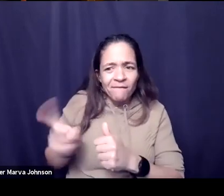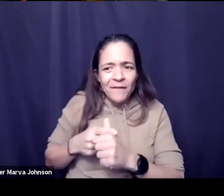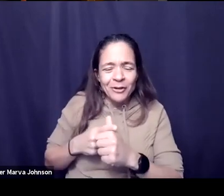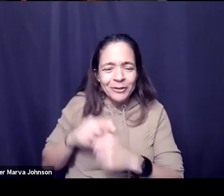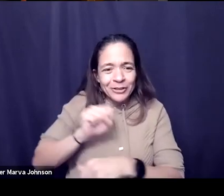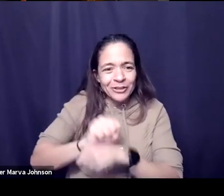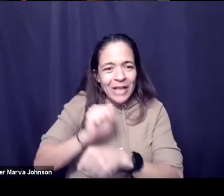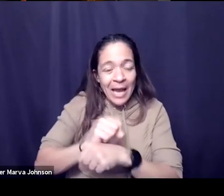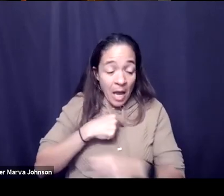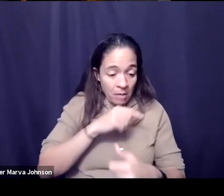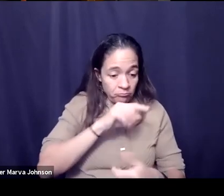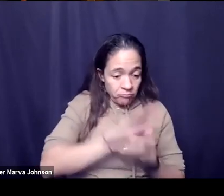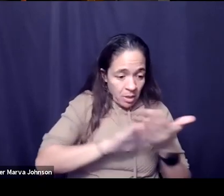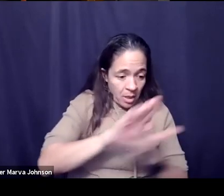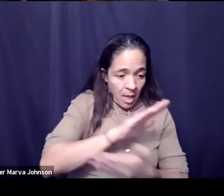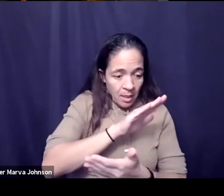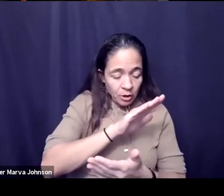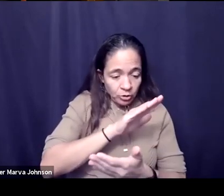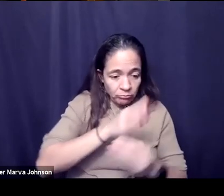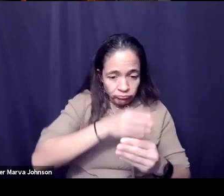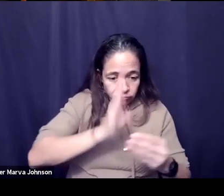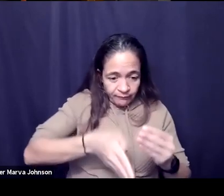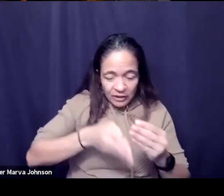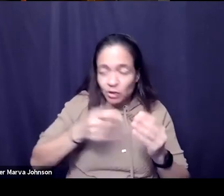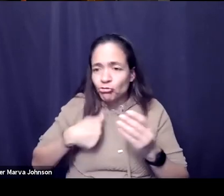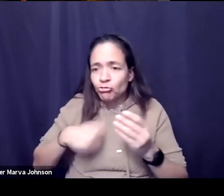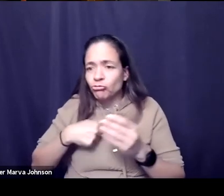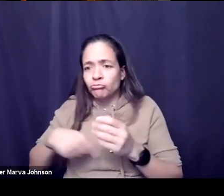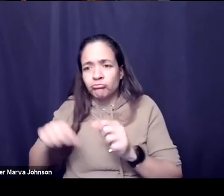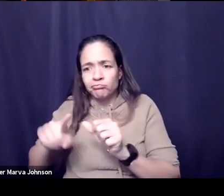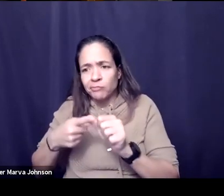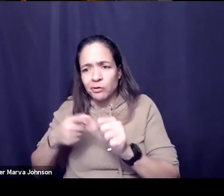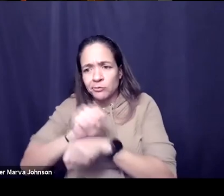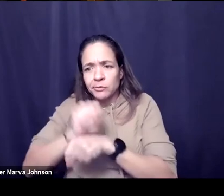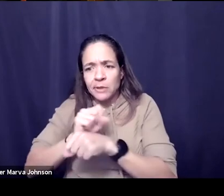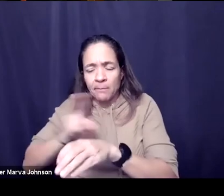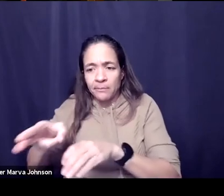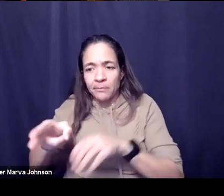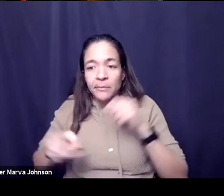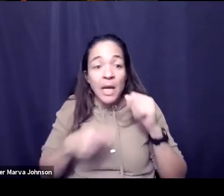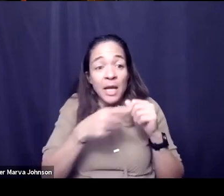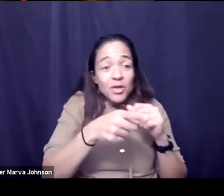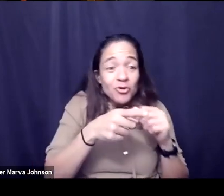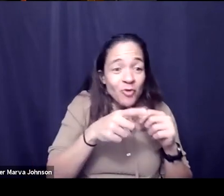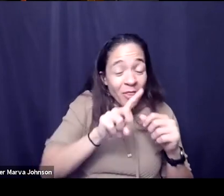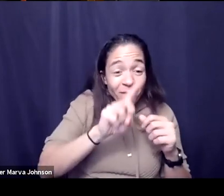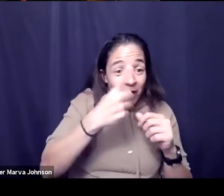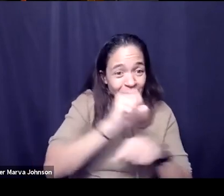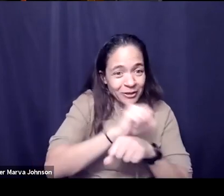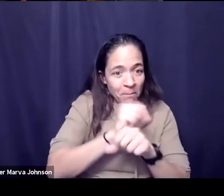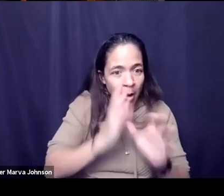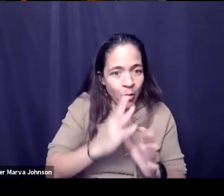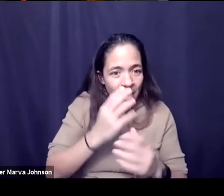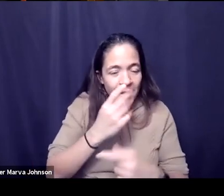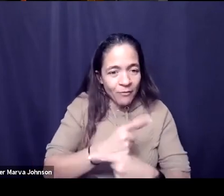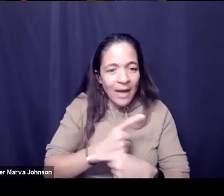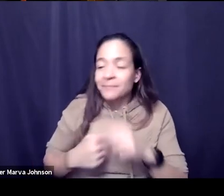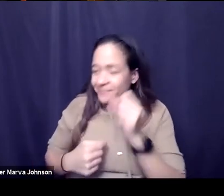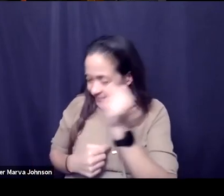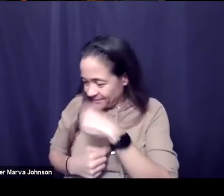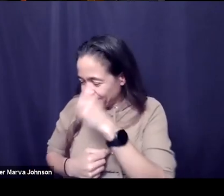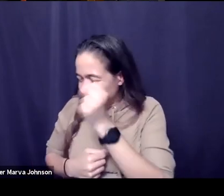um i had this and you were employee number one right i was employee number one uh